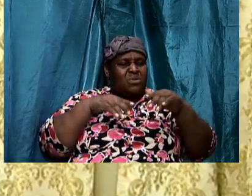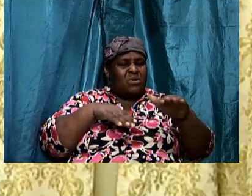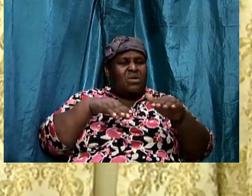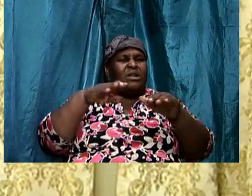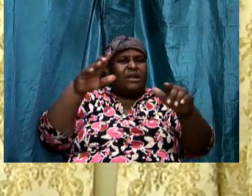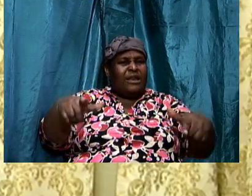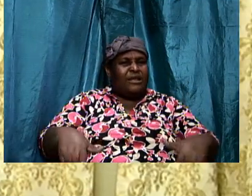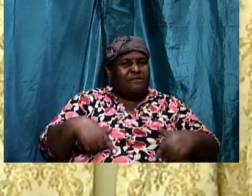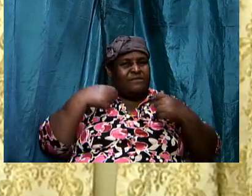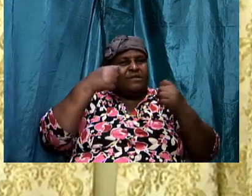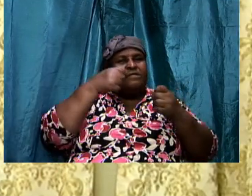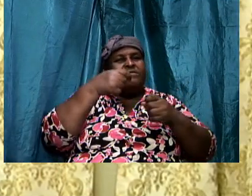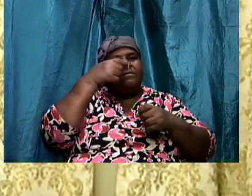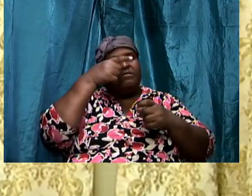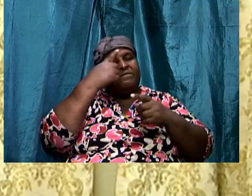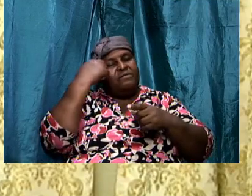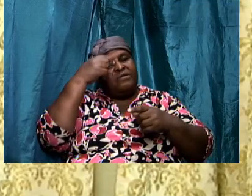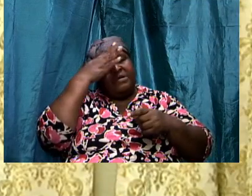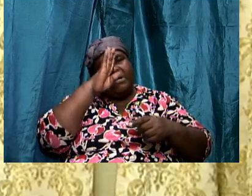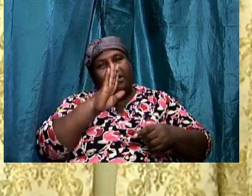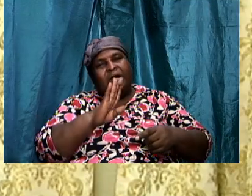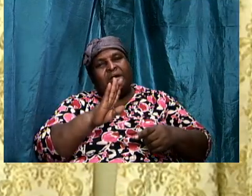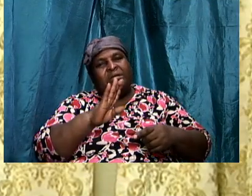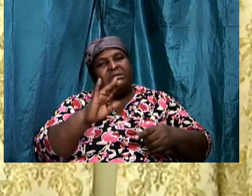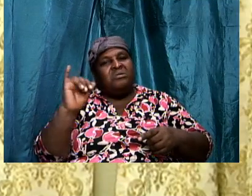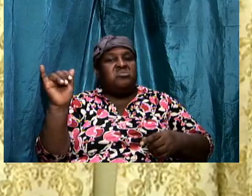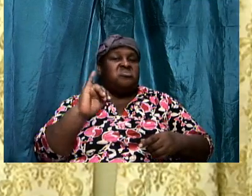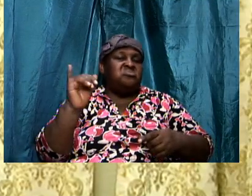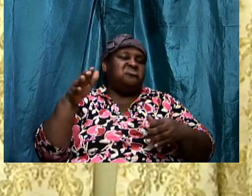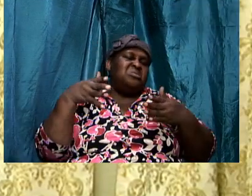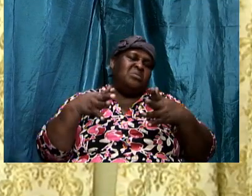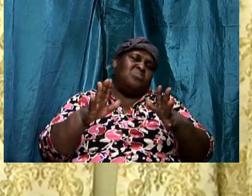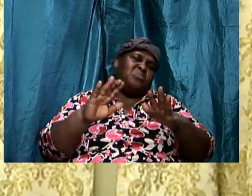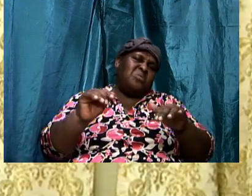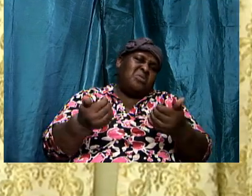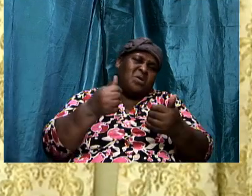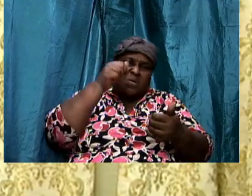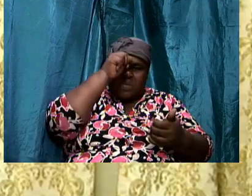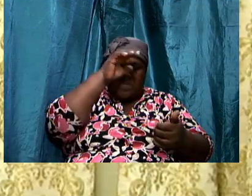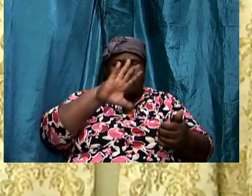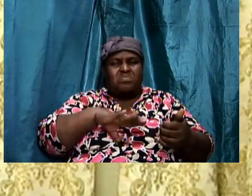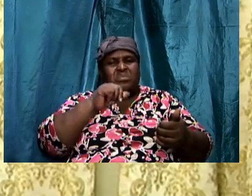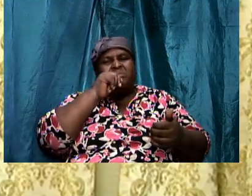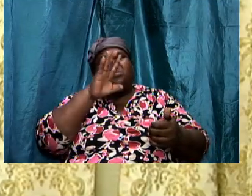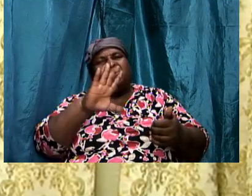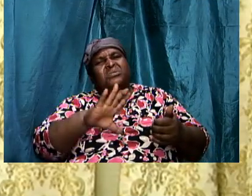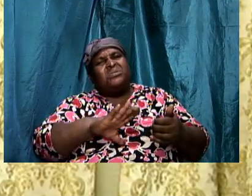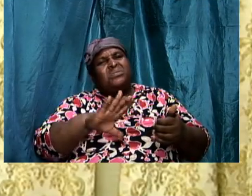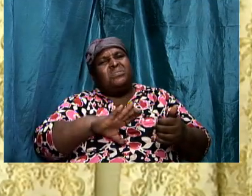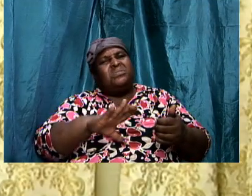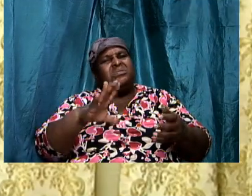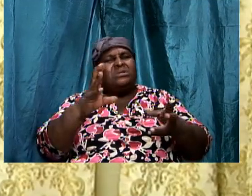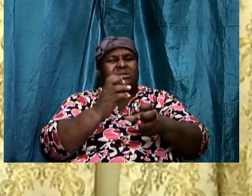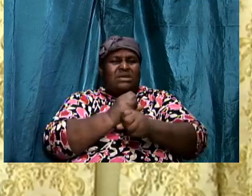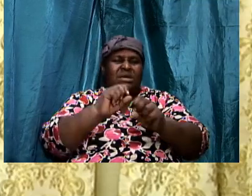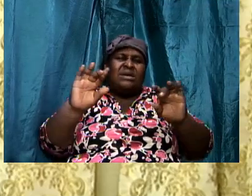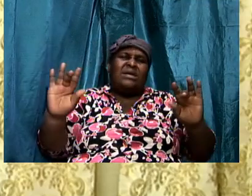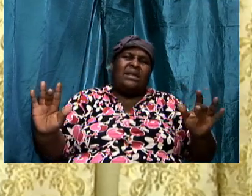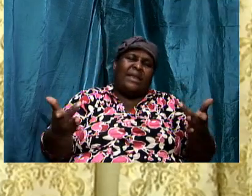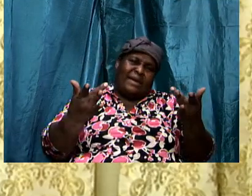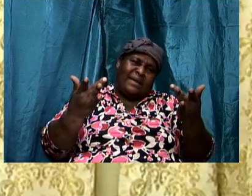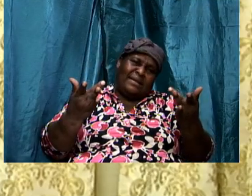It is the same way. How men and women. Have trivialized. Have taken lightly.